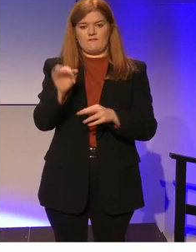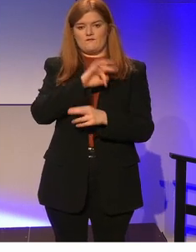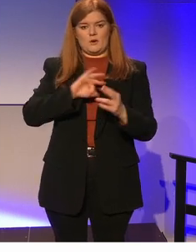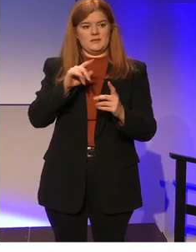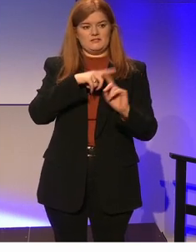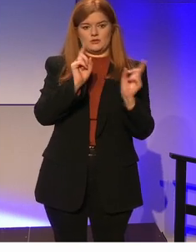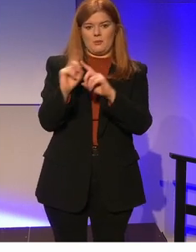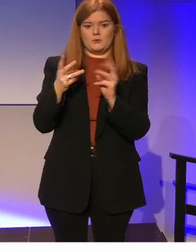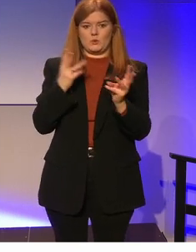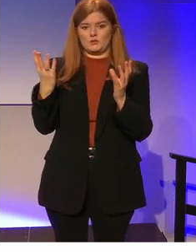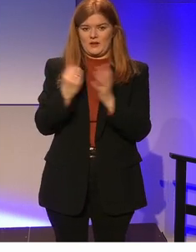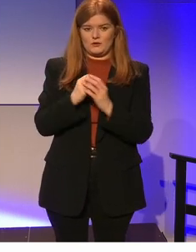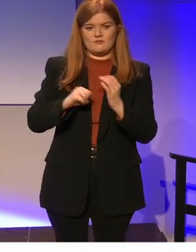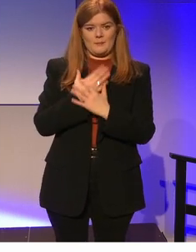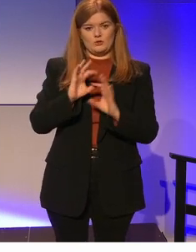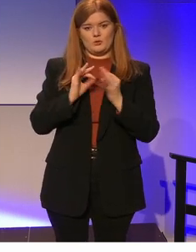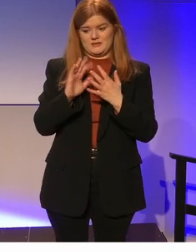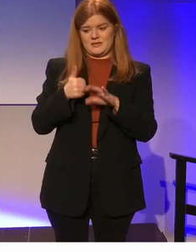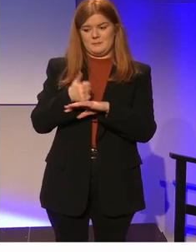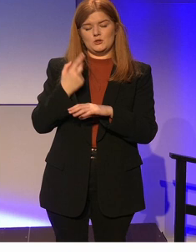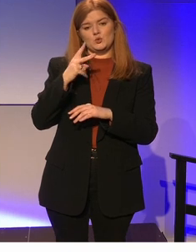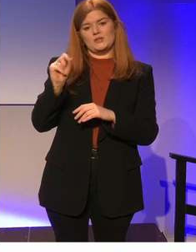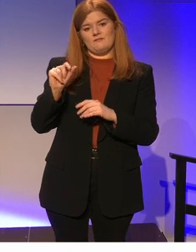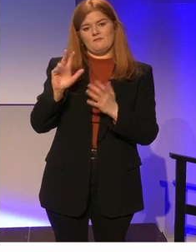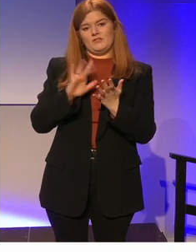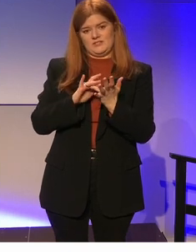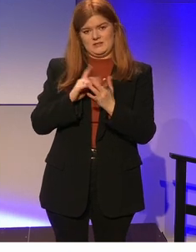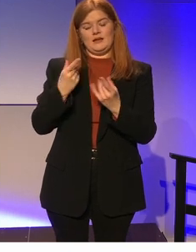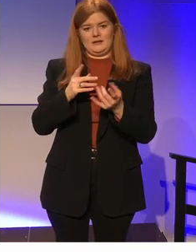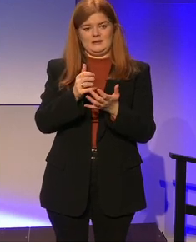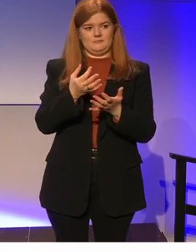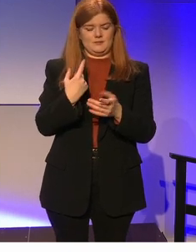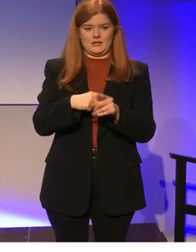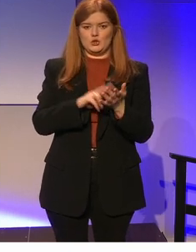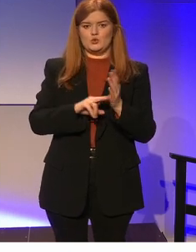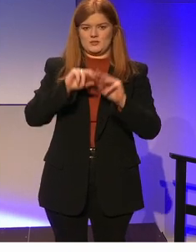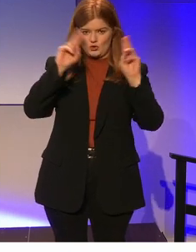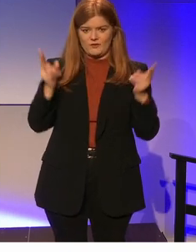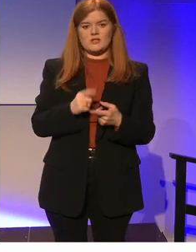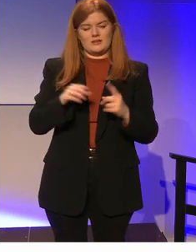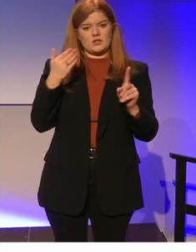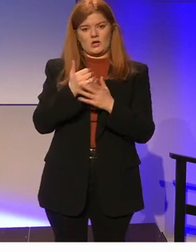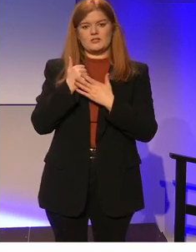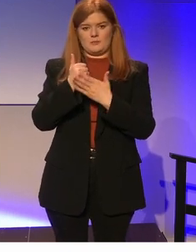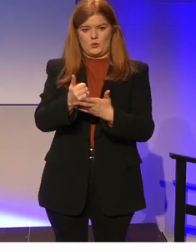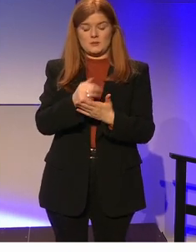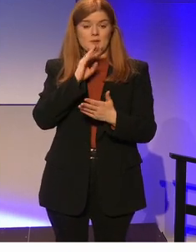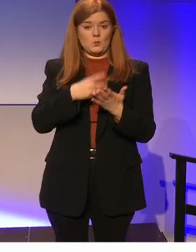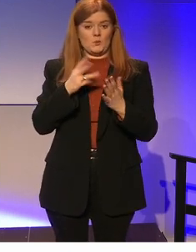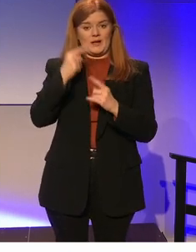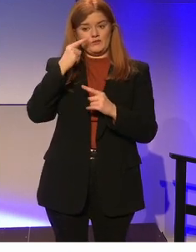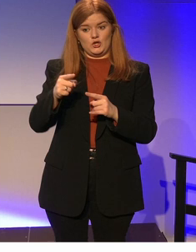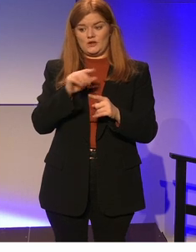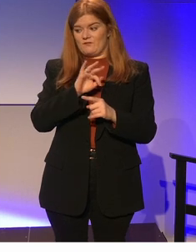interdepartmental development group in 2015. And again, adopts a universal and a targeted support. And when we